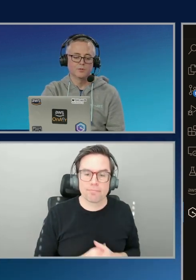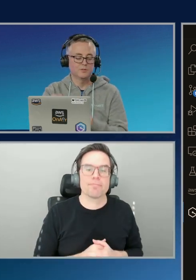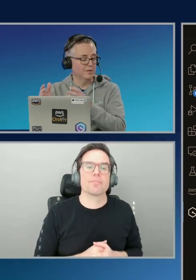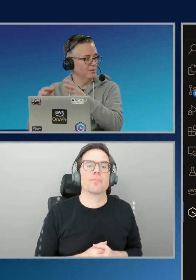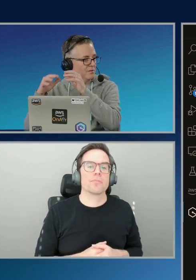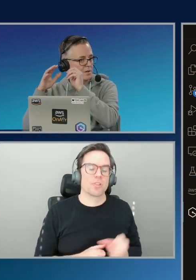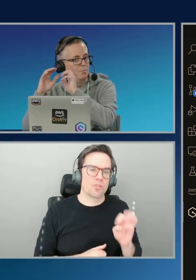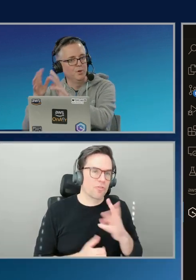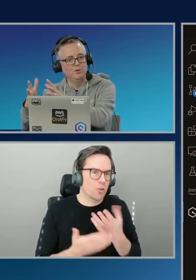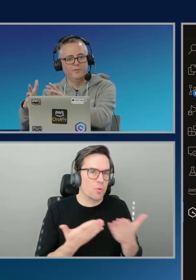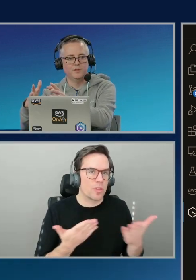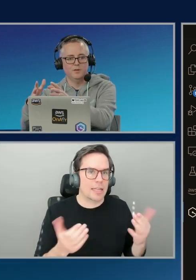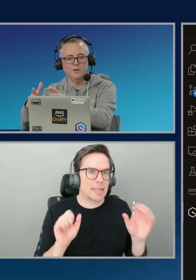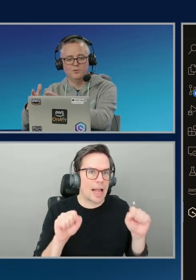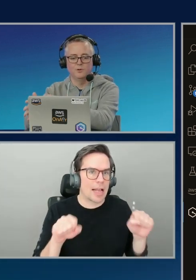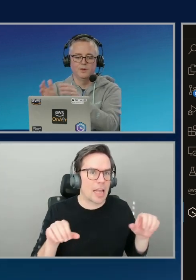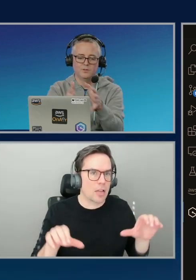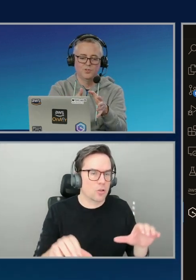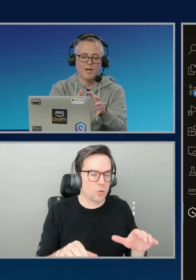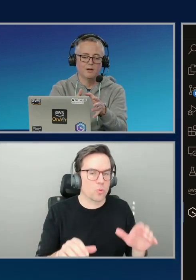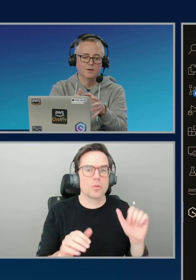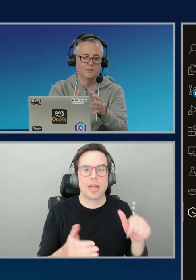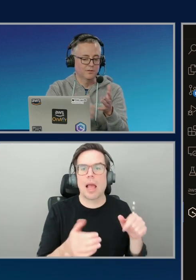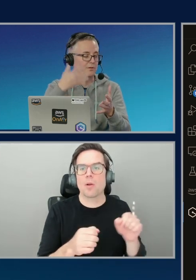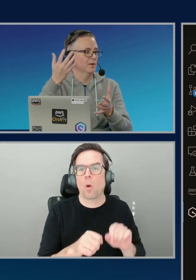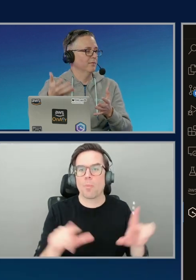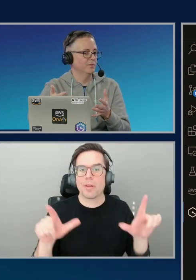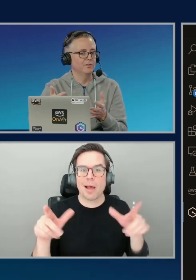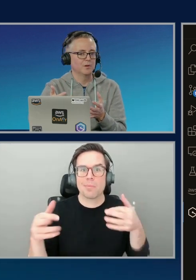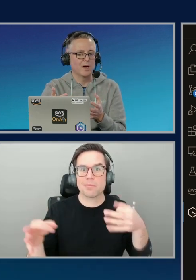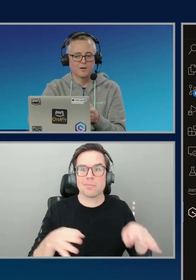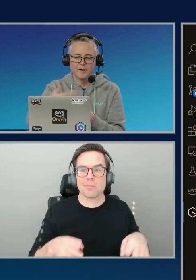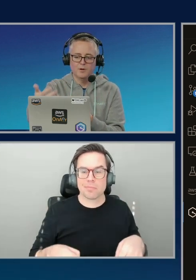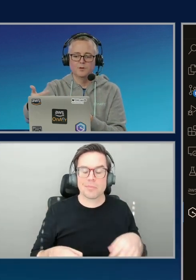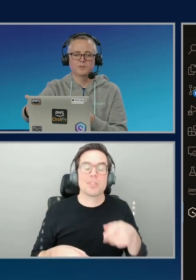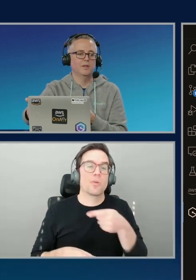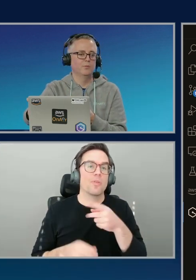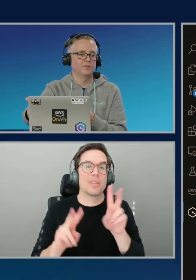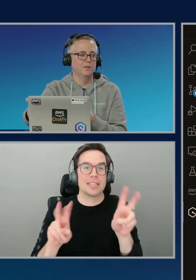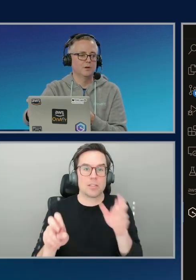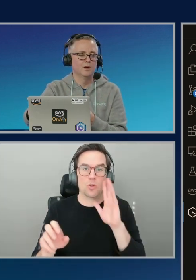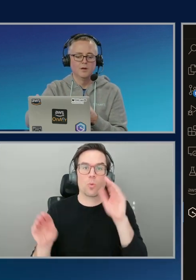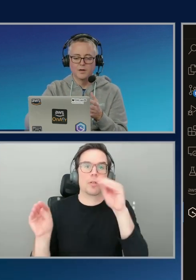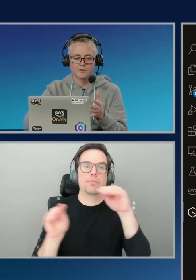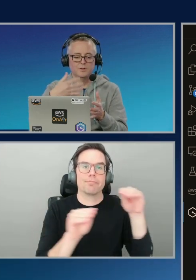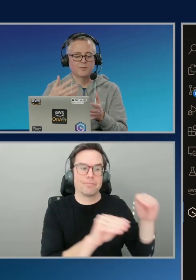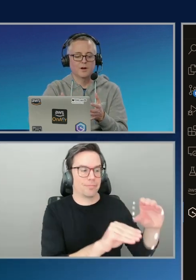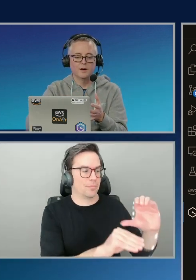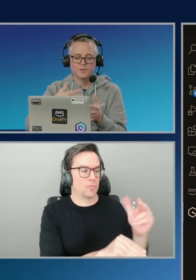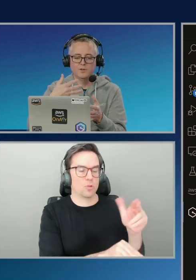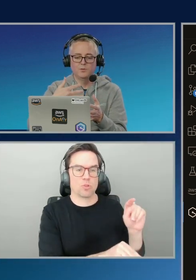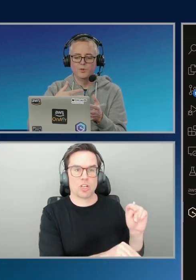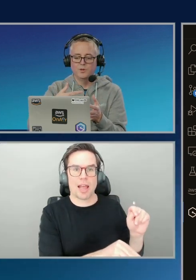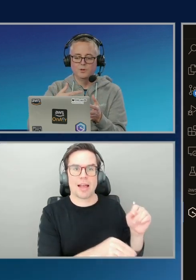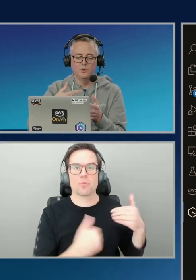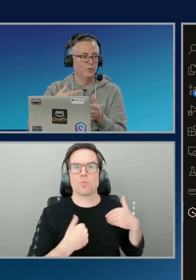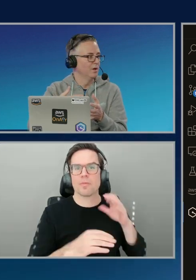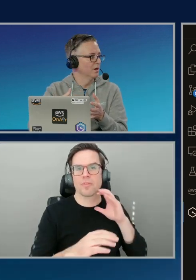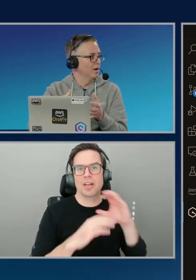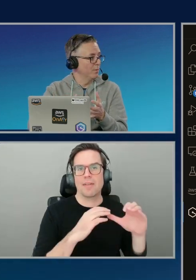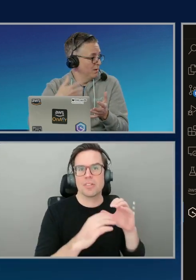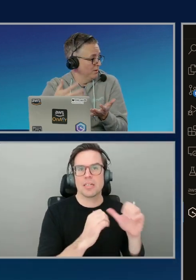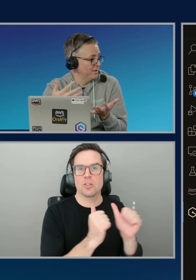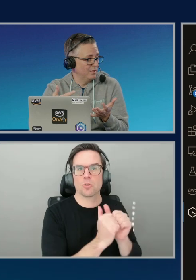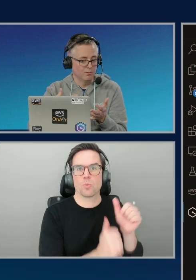explain, which is essentially just going to move this issue into chat and start a conversation about it. If I don't understand what's here, I can start to have a conversation with Q